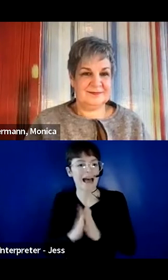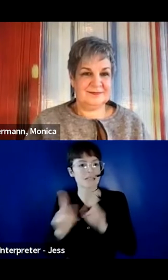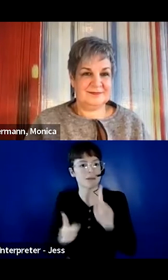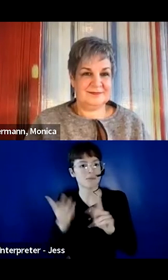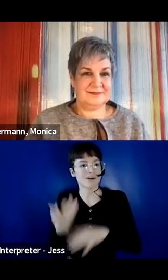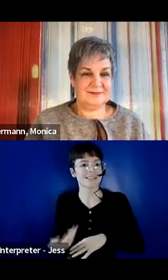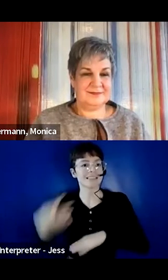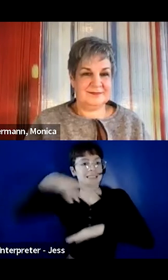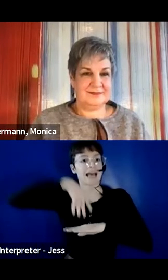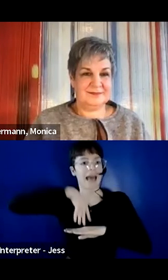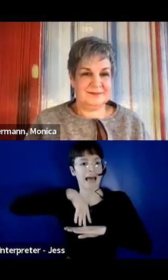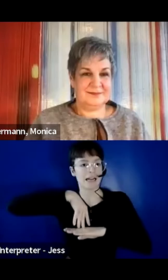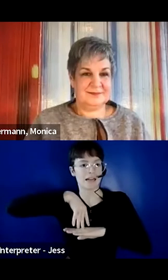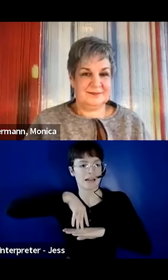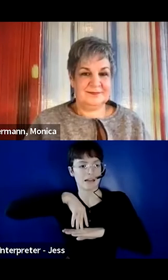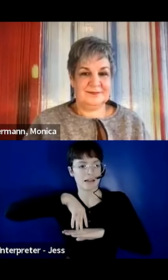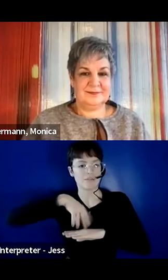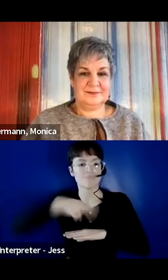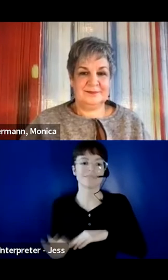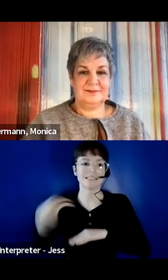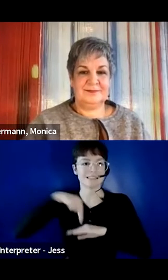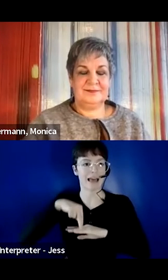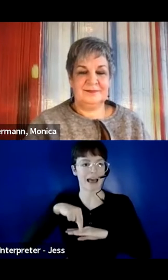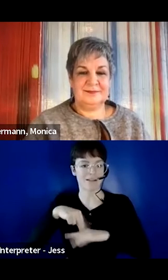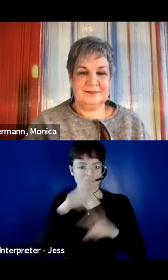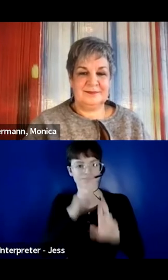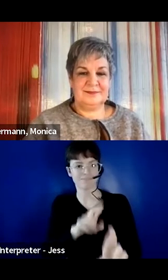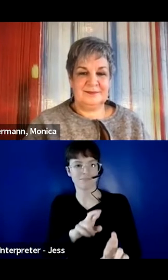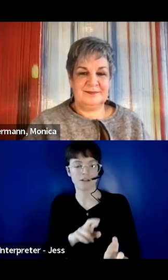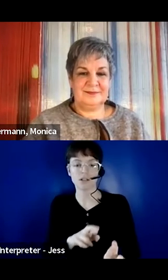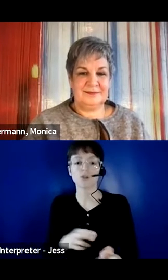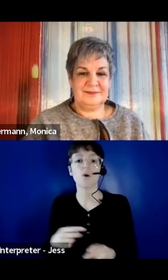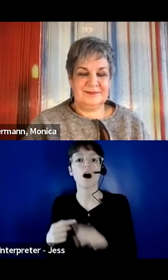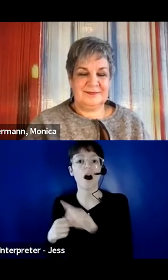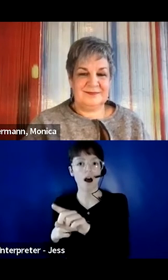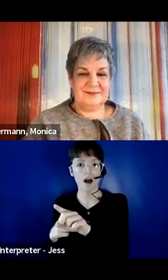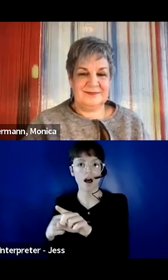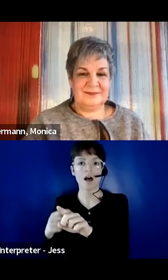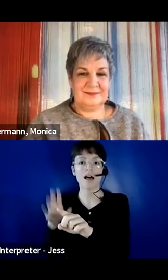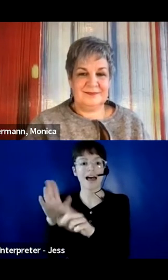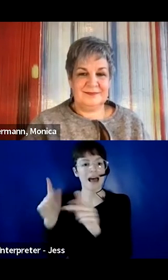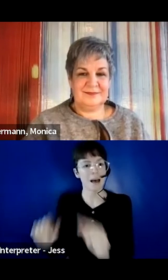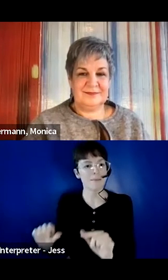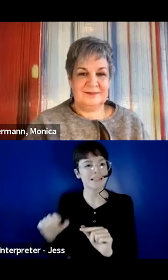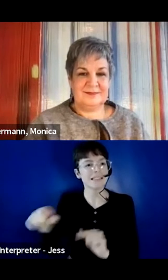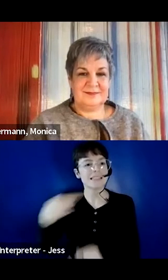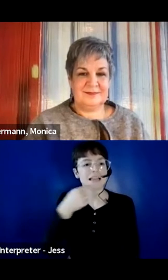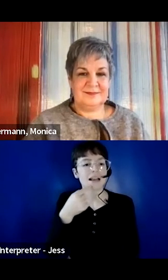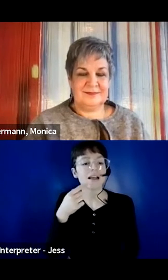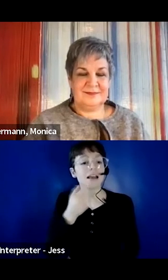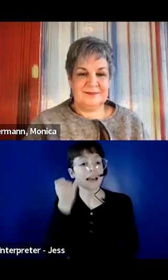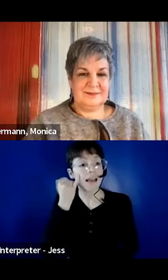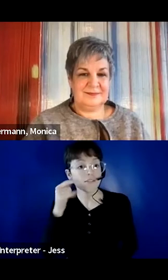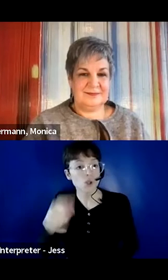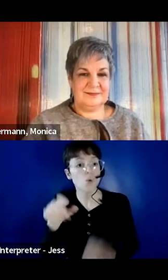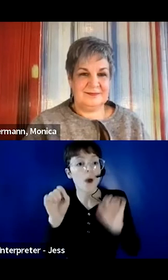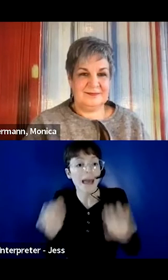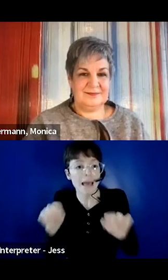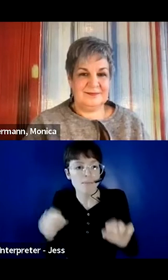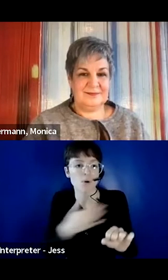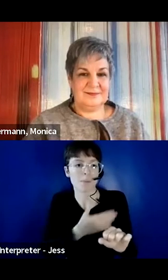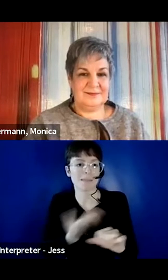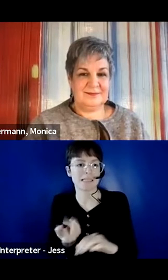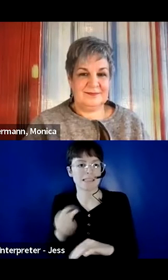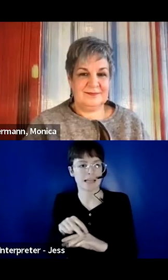saying, please stand if you are able. And that, those if you are able at the very end was so